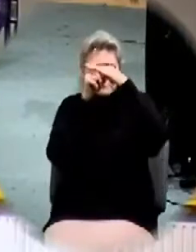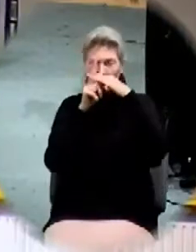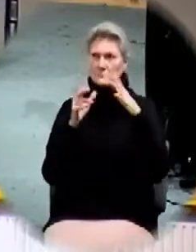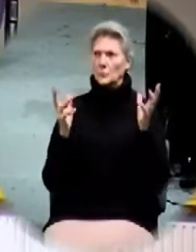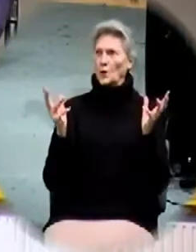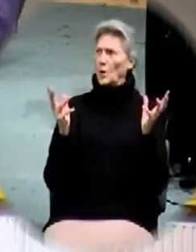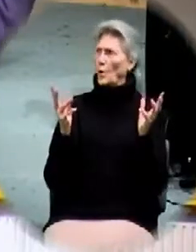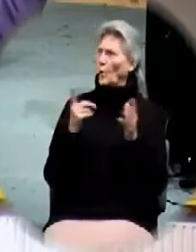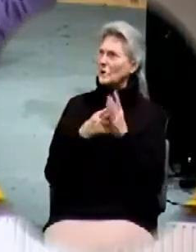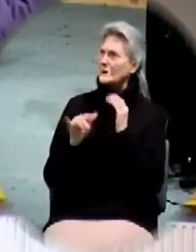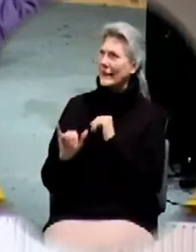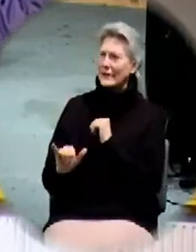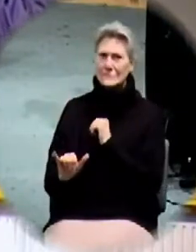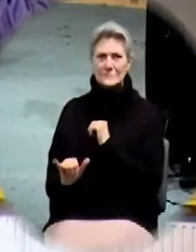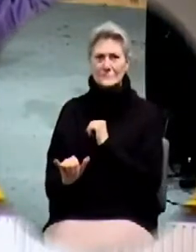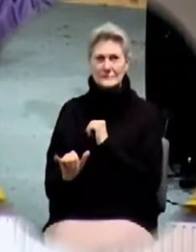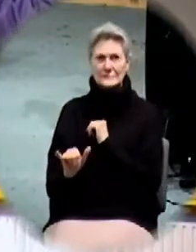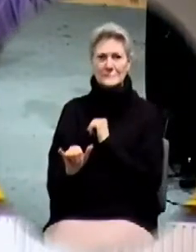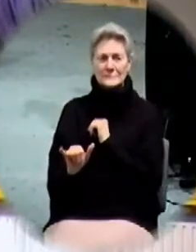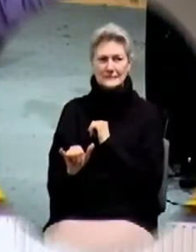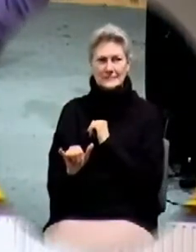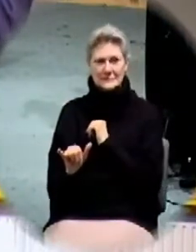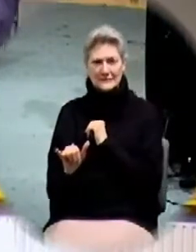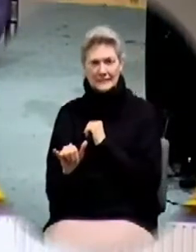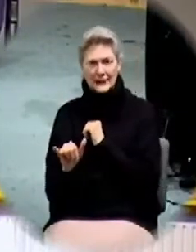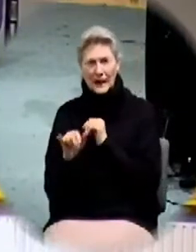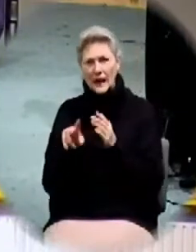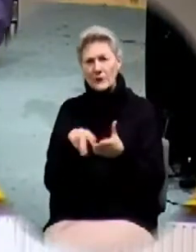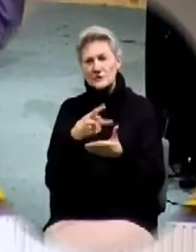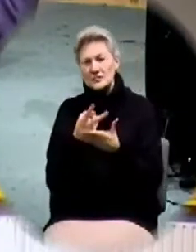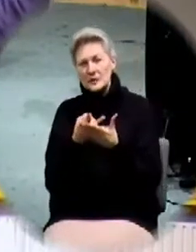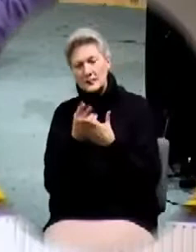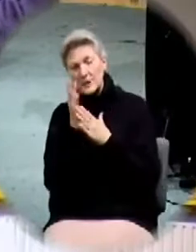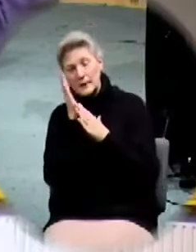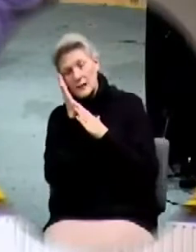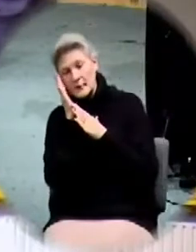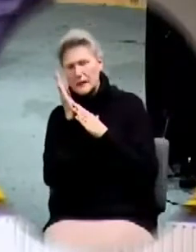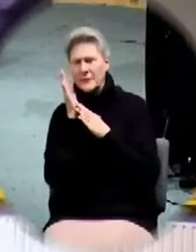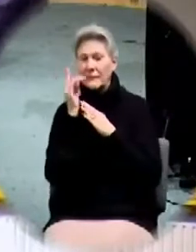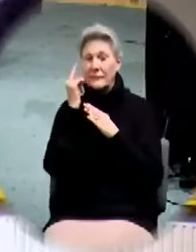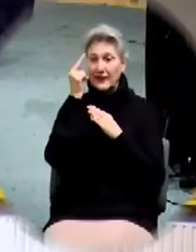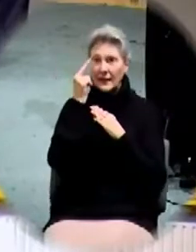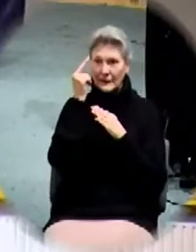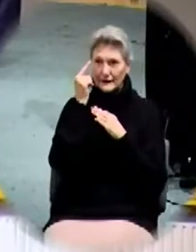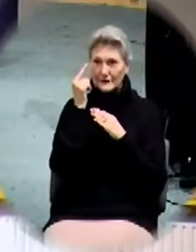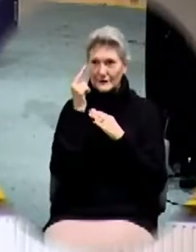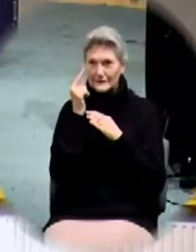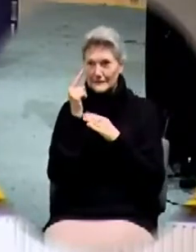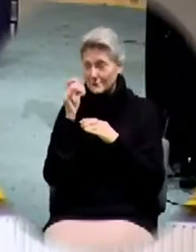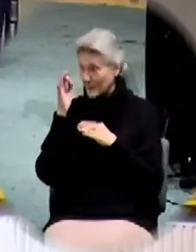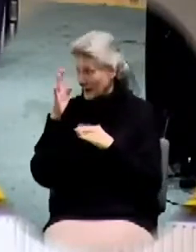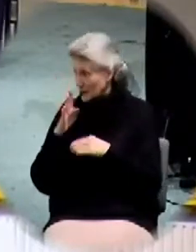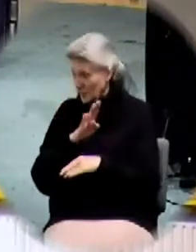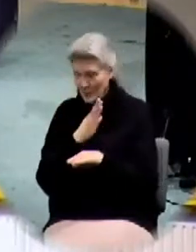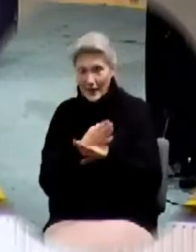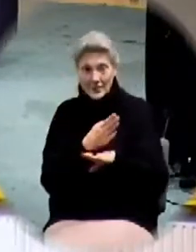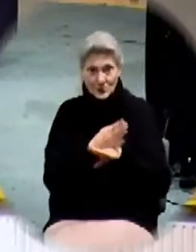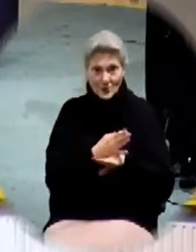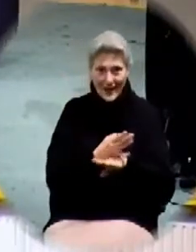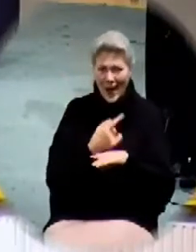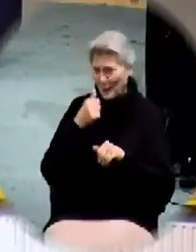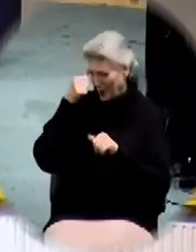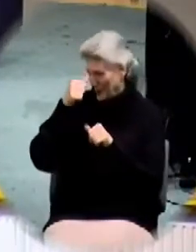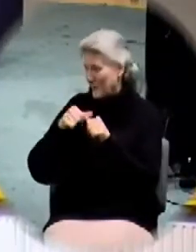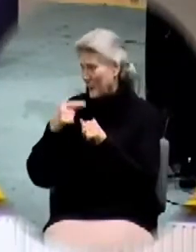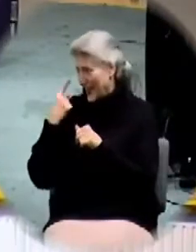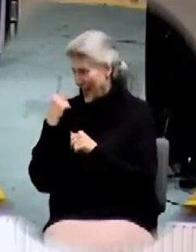whoa, what is that all about? And I started to lay back down thinking, Pastor Betcher, well, I'll remember that when I